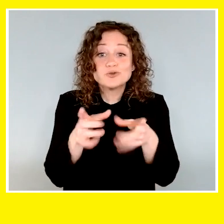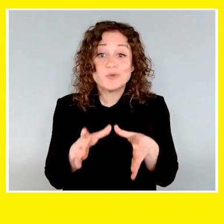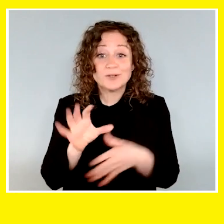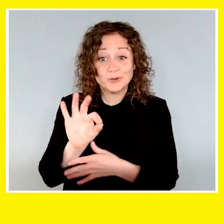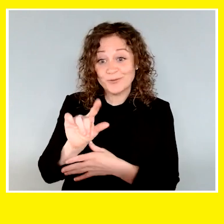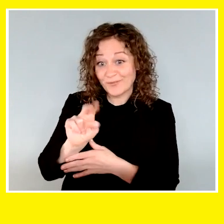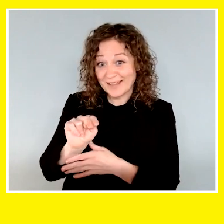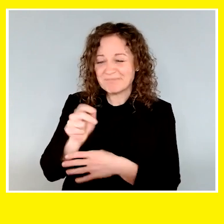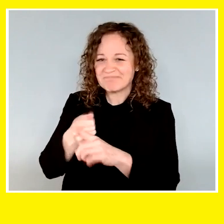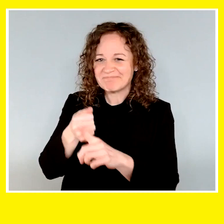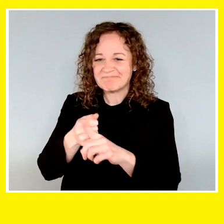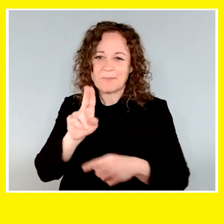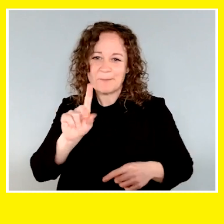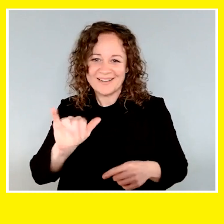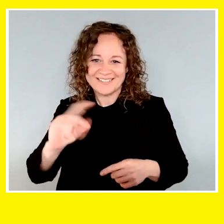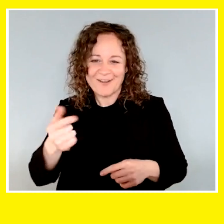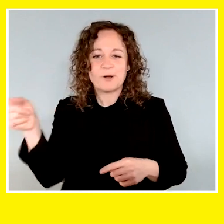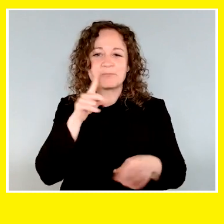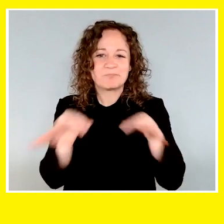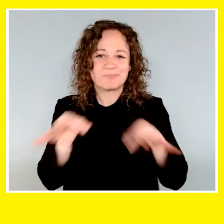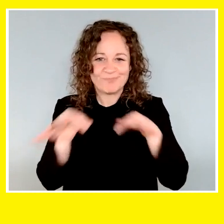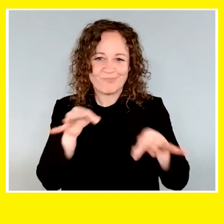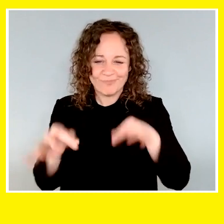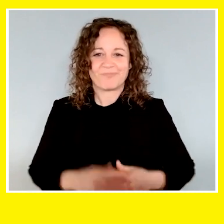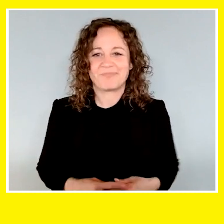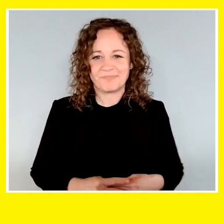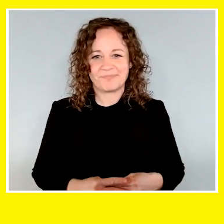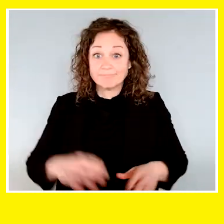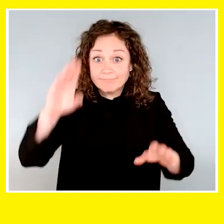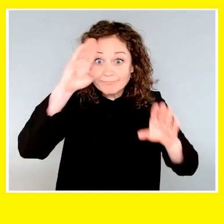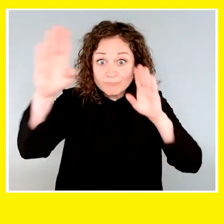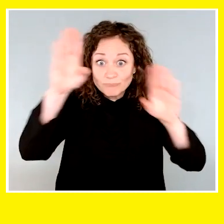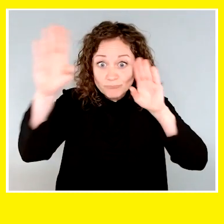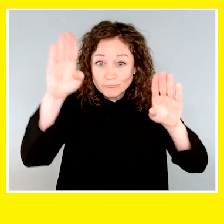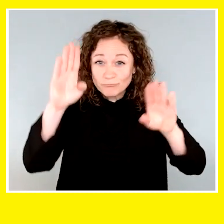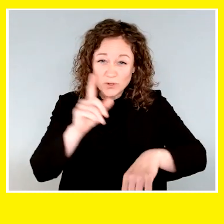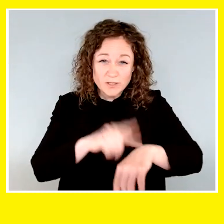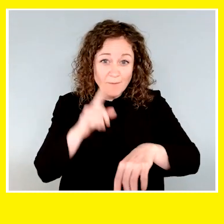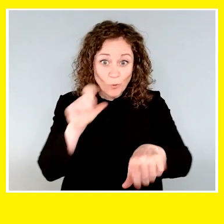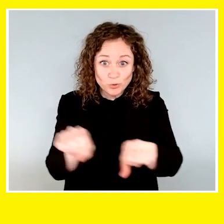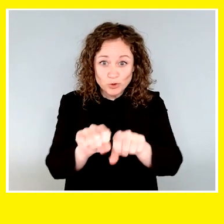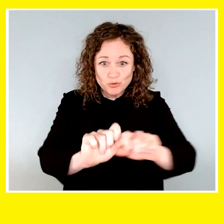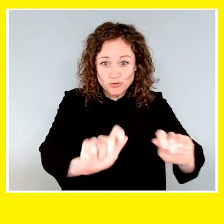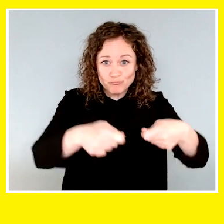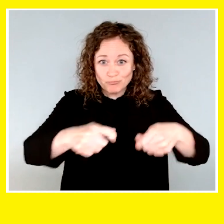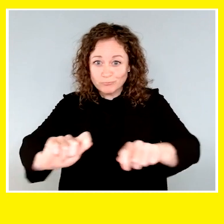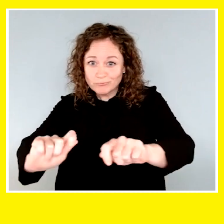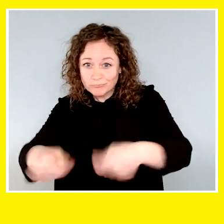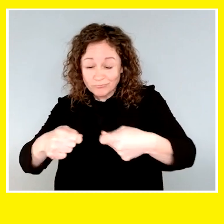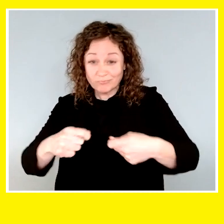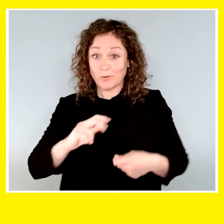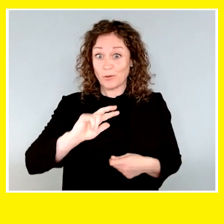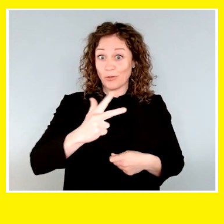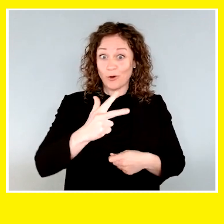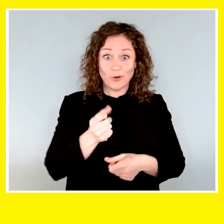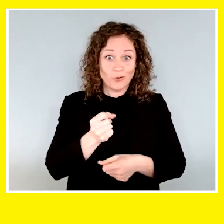Here is this year's race director, Flynn, a CNIB buddy dog, to tell us more. A talking dog. Hi everyone. It's time to lace up your running shoes.